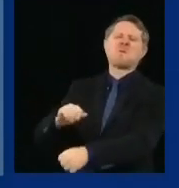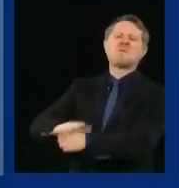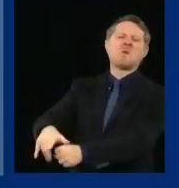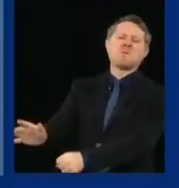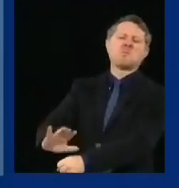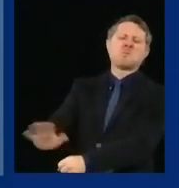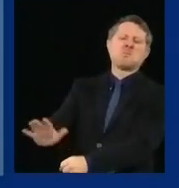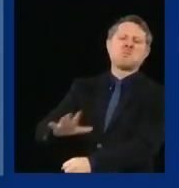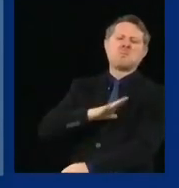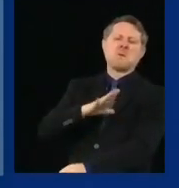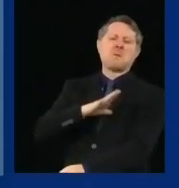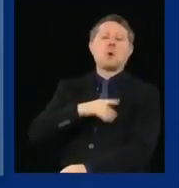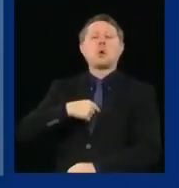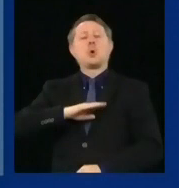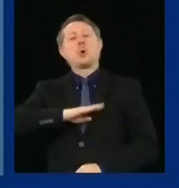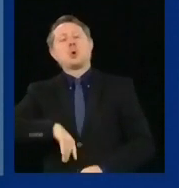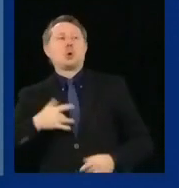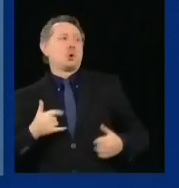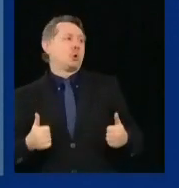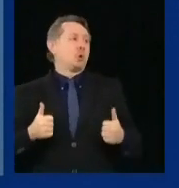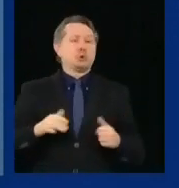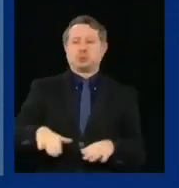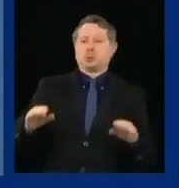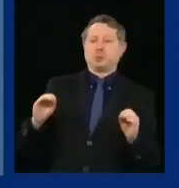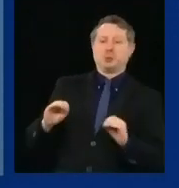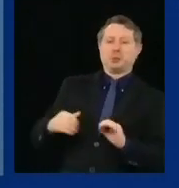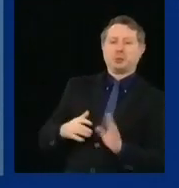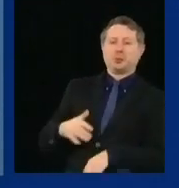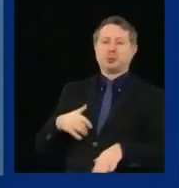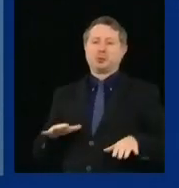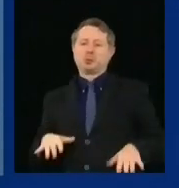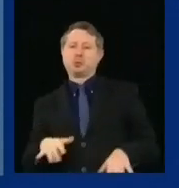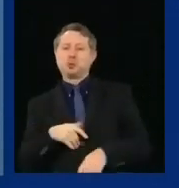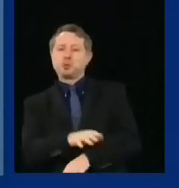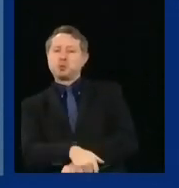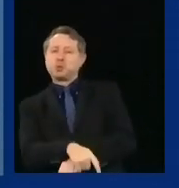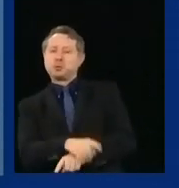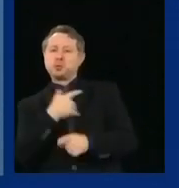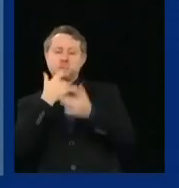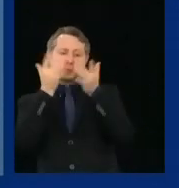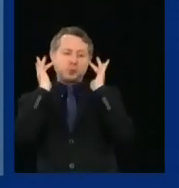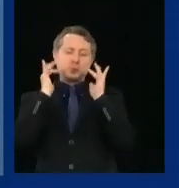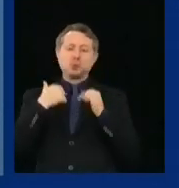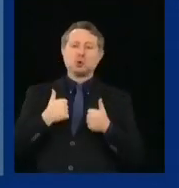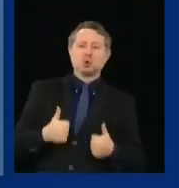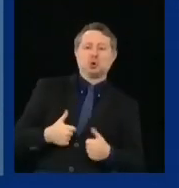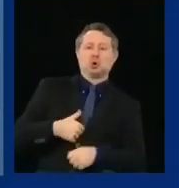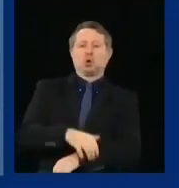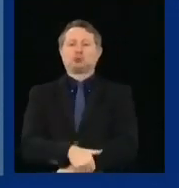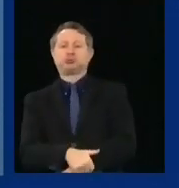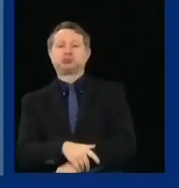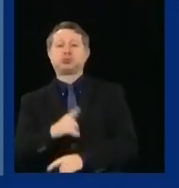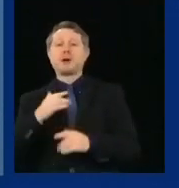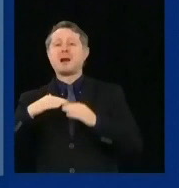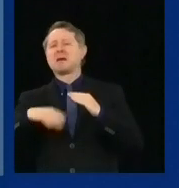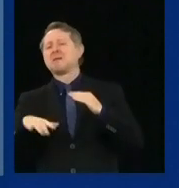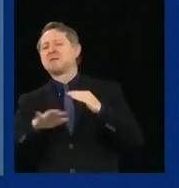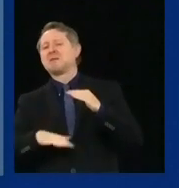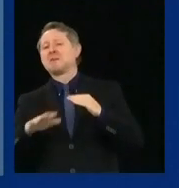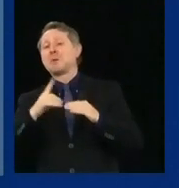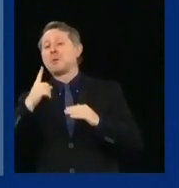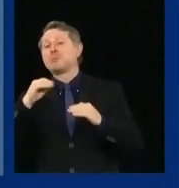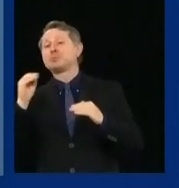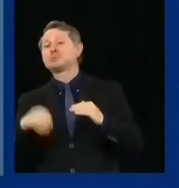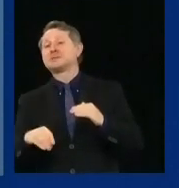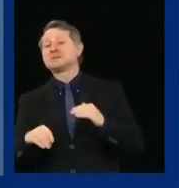Sigh of relief. Less than 1% of New Yorkers who were hospitalized